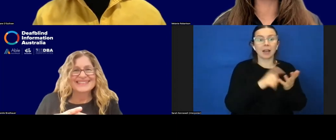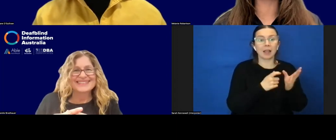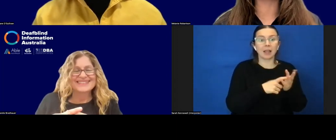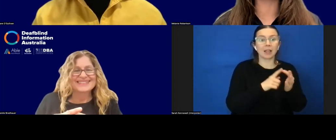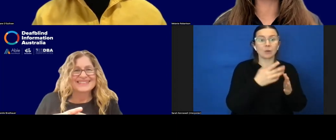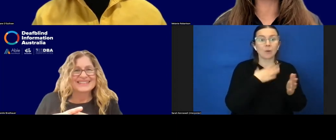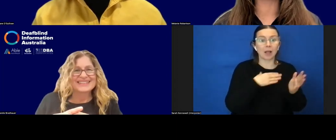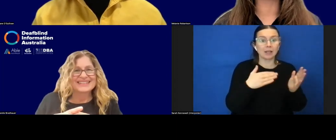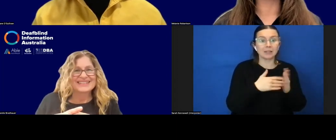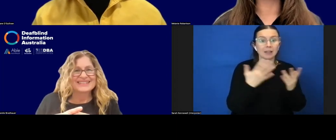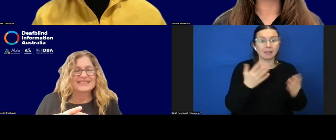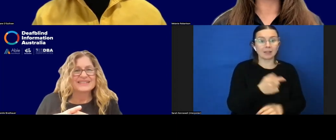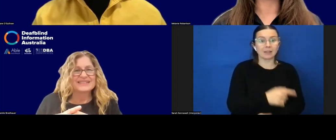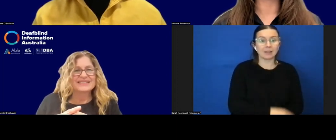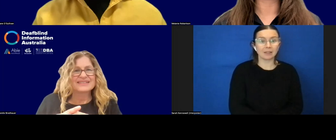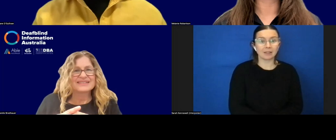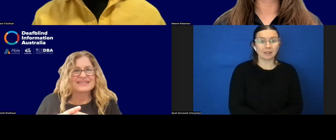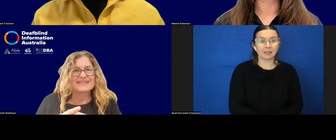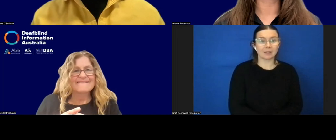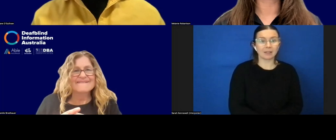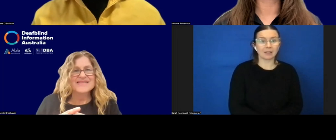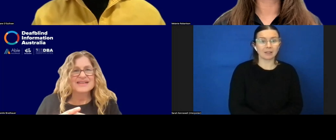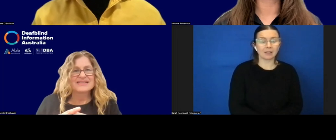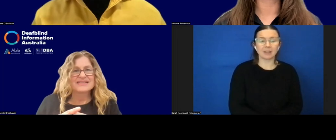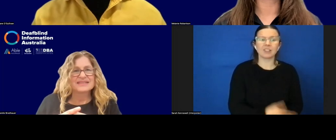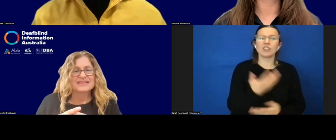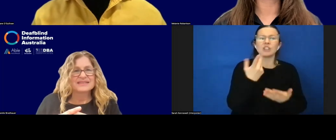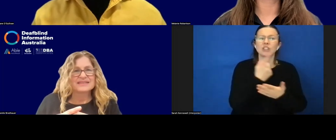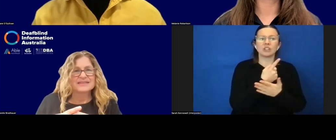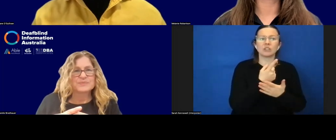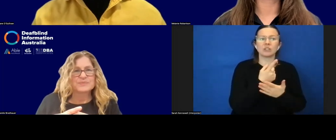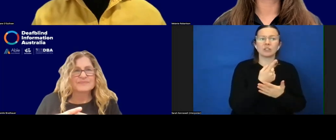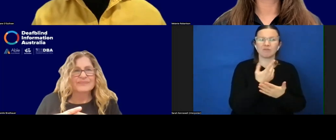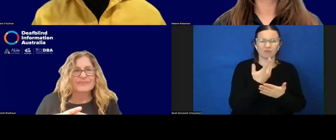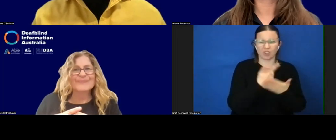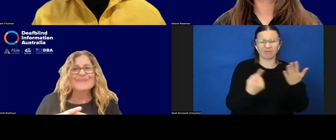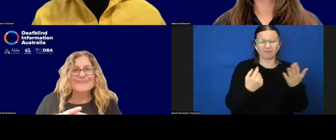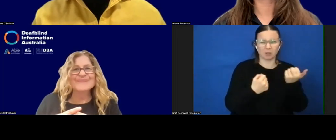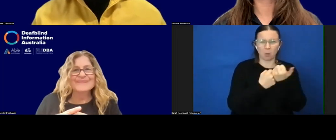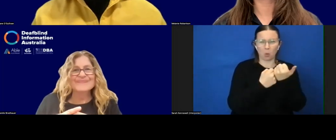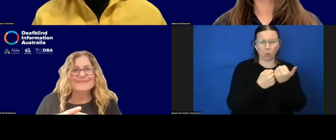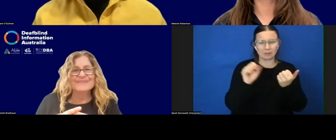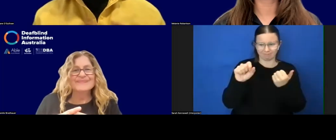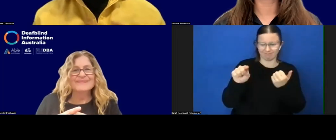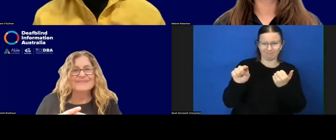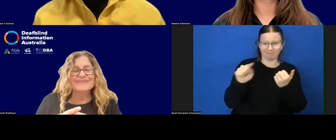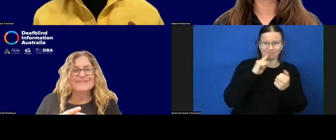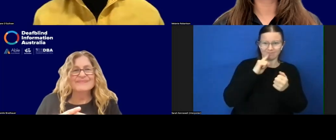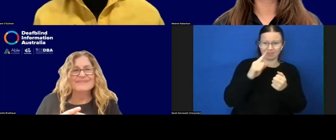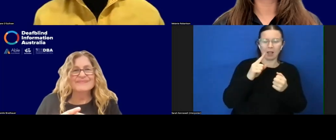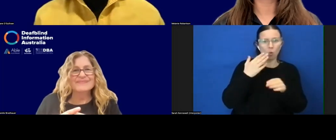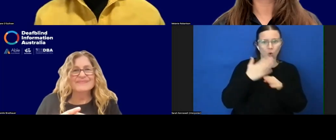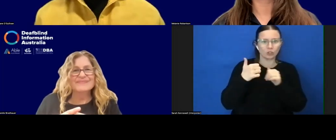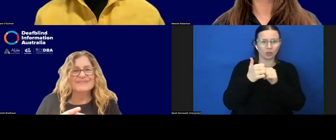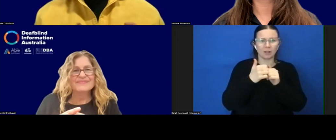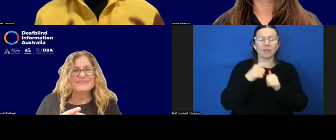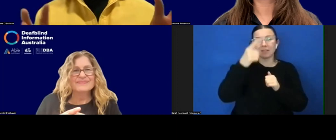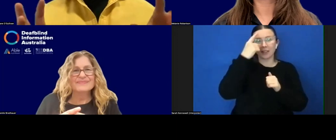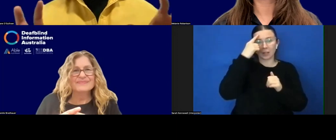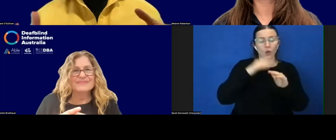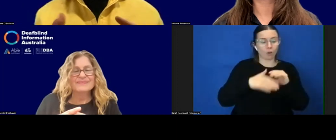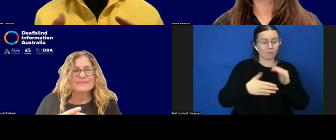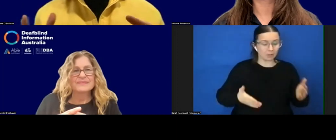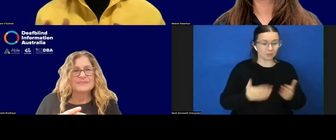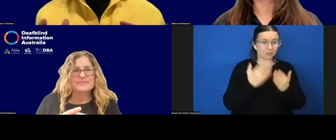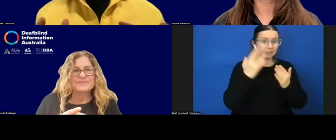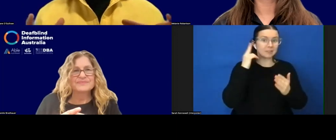there anything you wanted to add there? Just supporting, yeah, let's work together. I think it's, I guess when you're thinking about congenitally deaf-blind and people